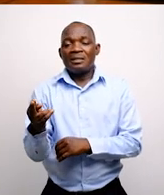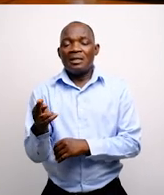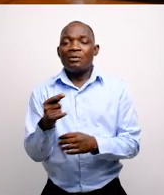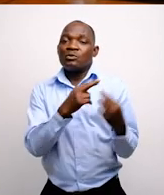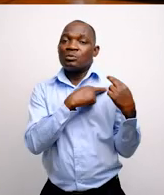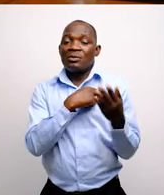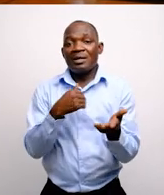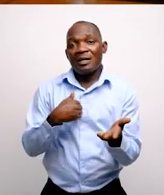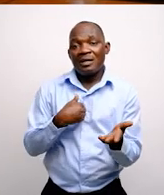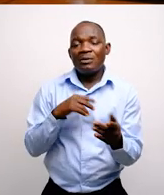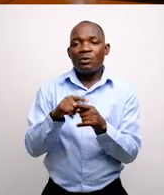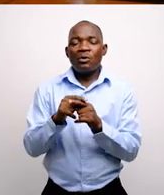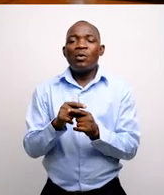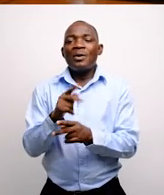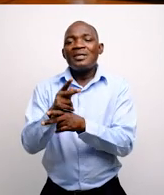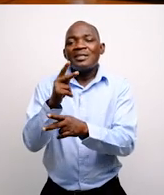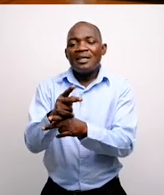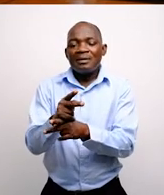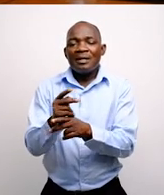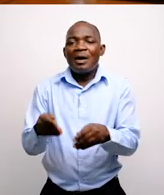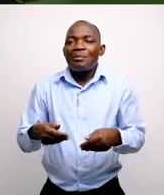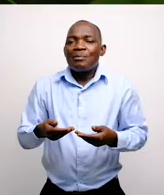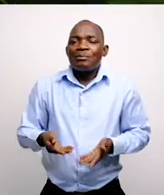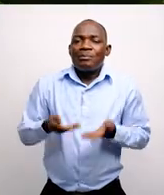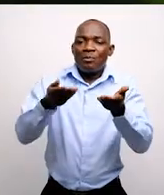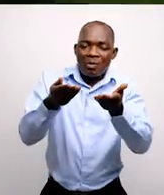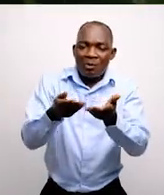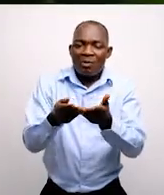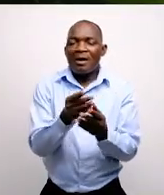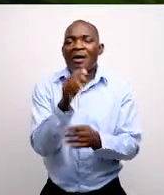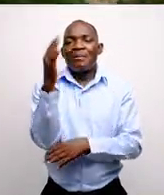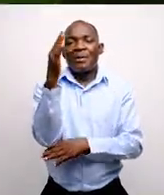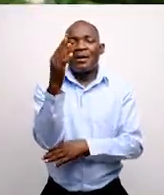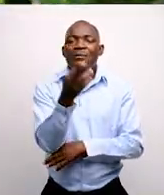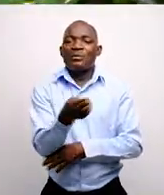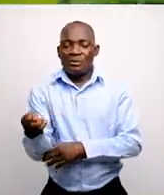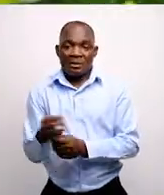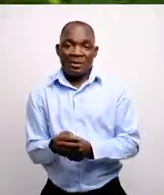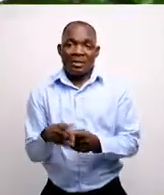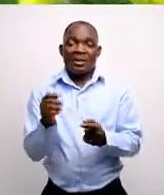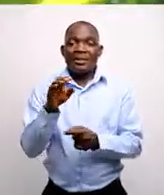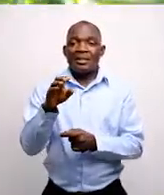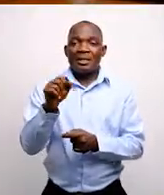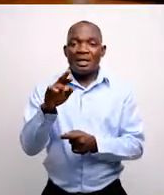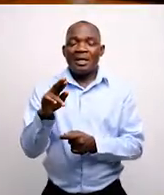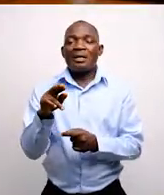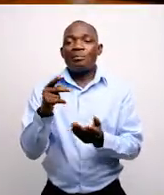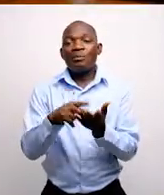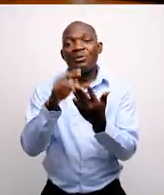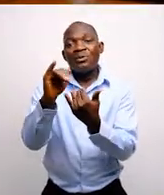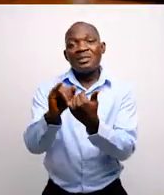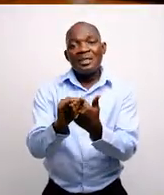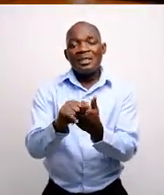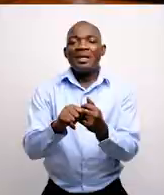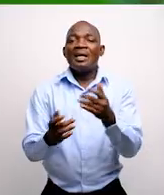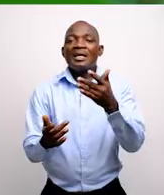Research Institute is mandated to conserve and promote utilization of plant genetic resources. The CSIR